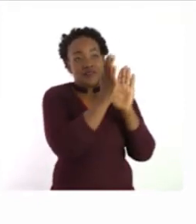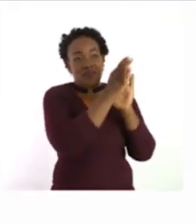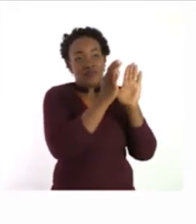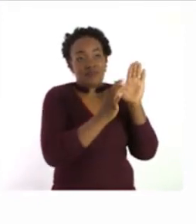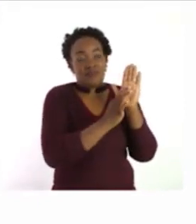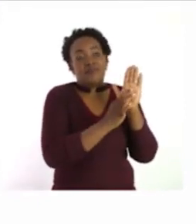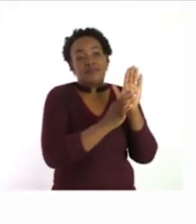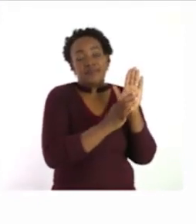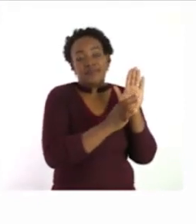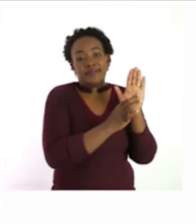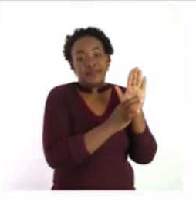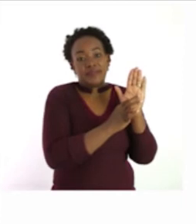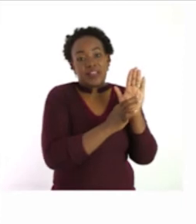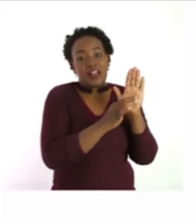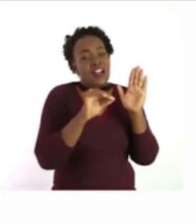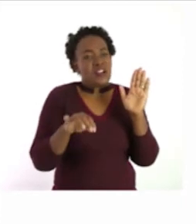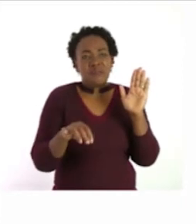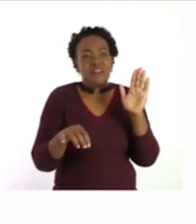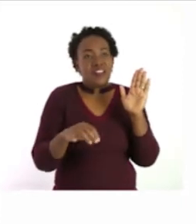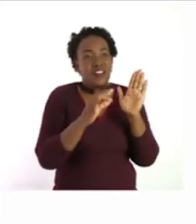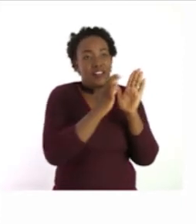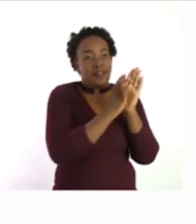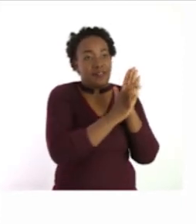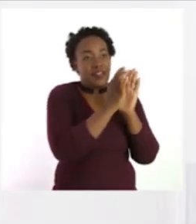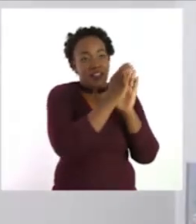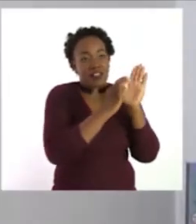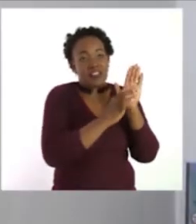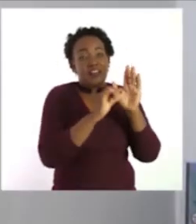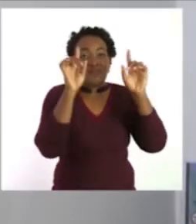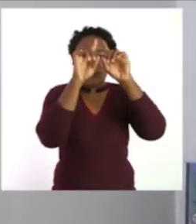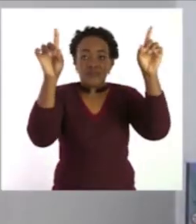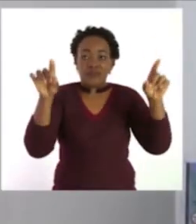And our first lesson is on the fraction chart.